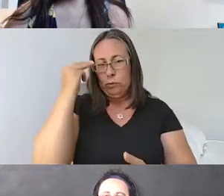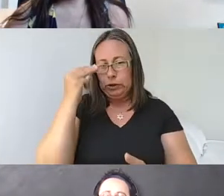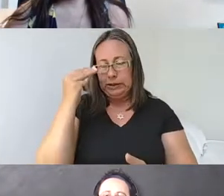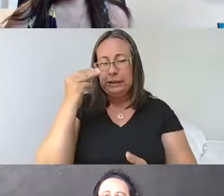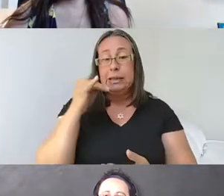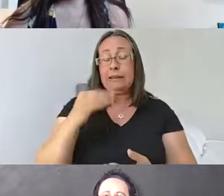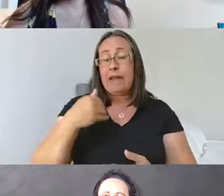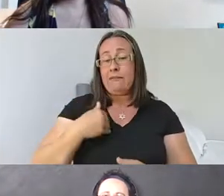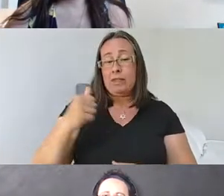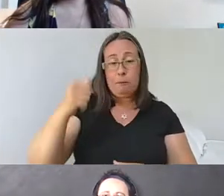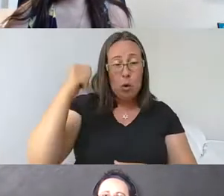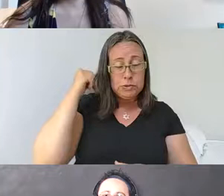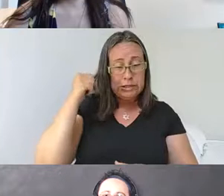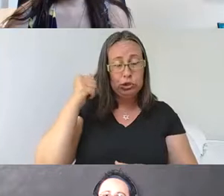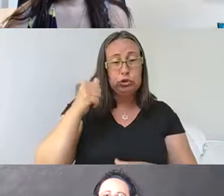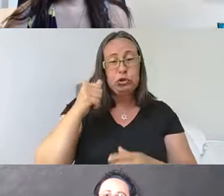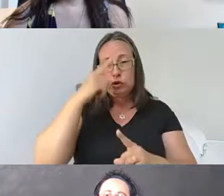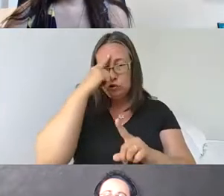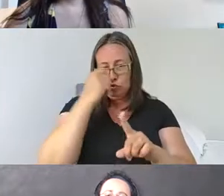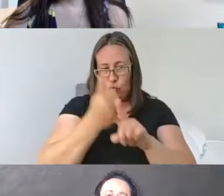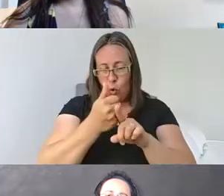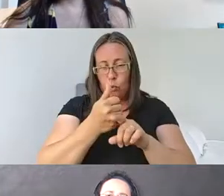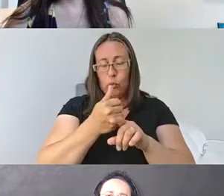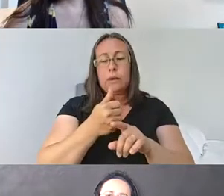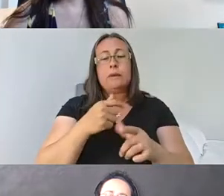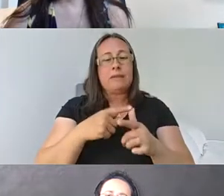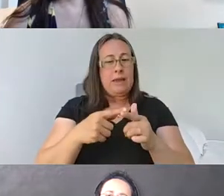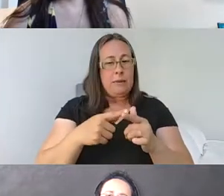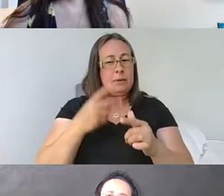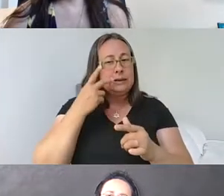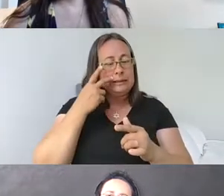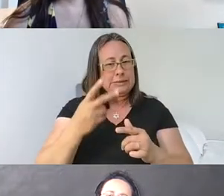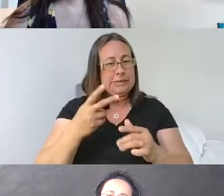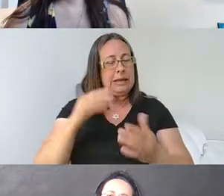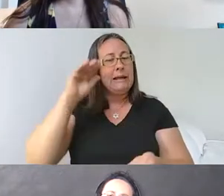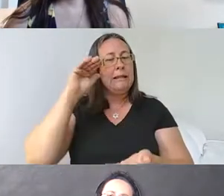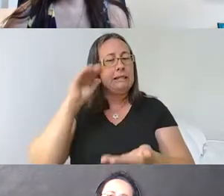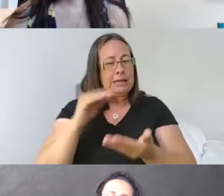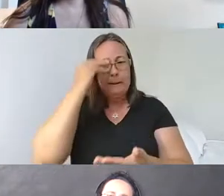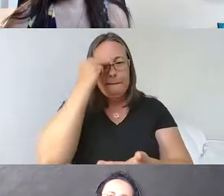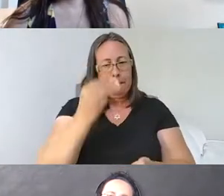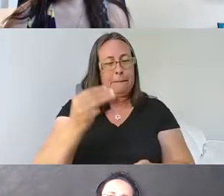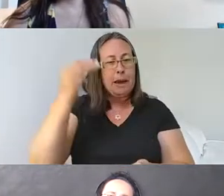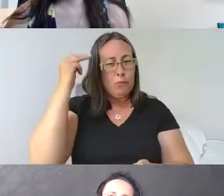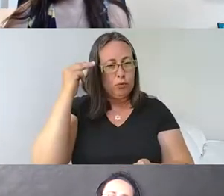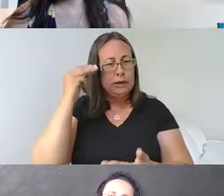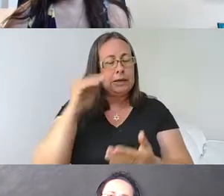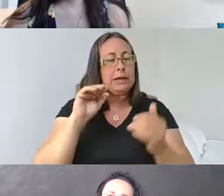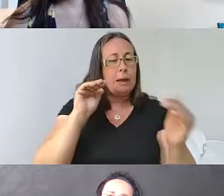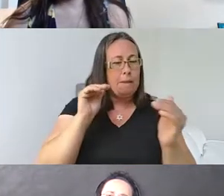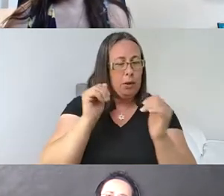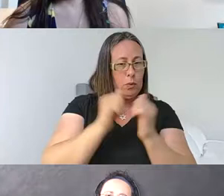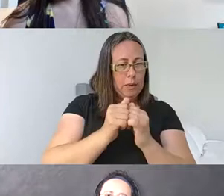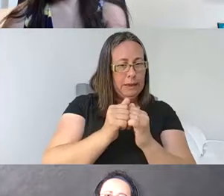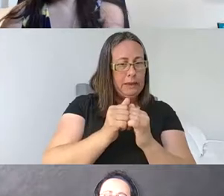localized stroke, we do see that they have a horror memory of the context compared to shams or the